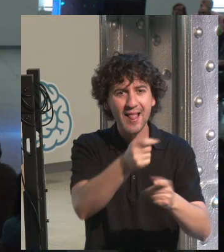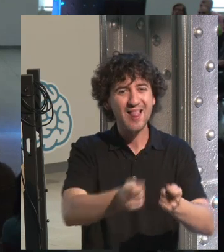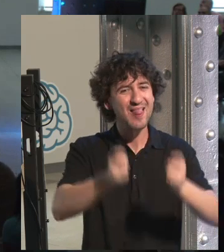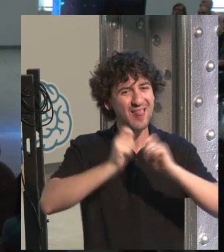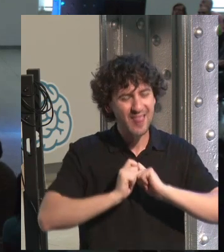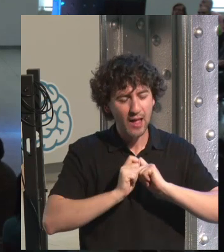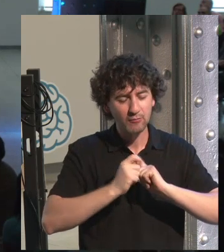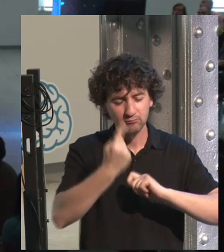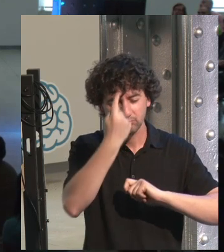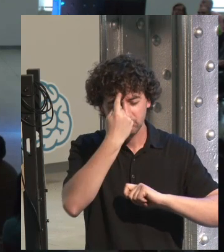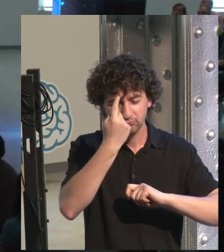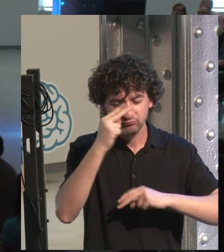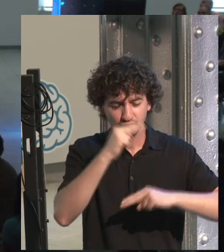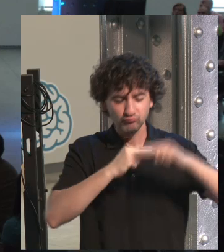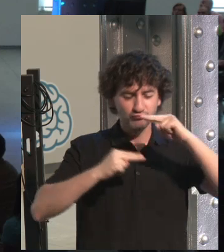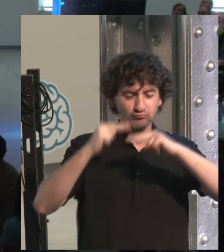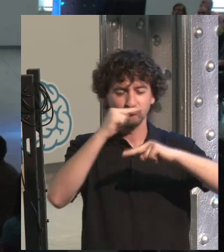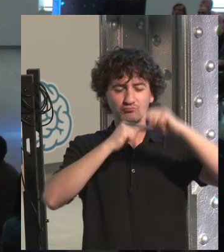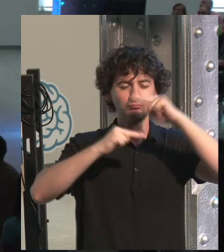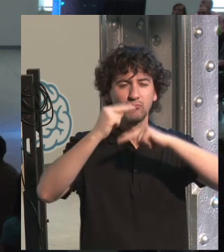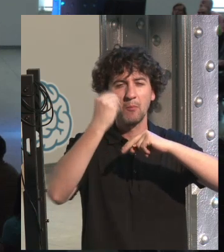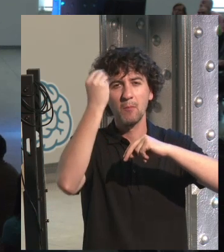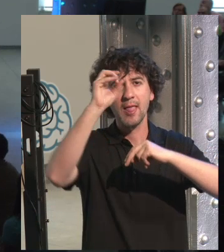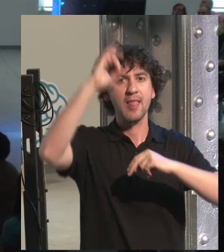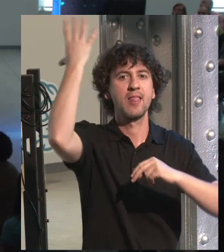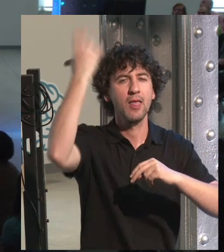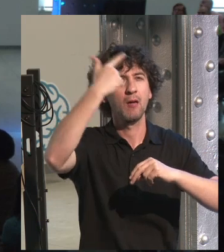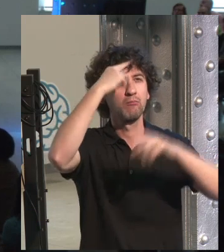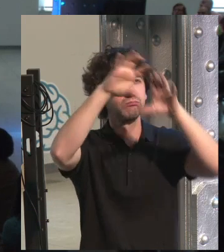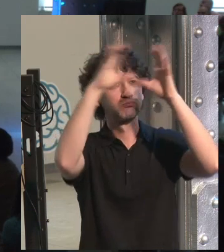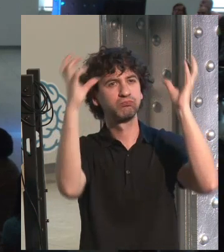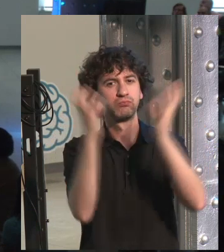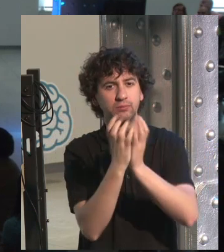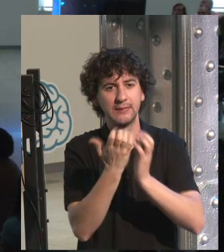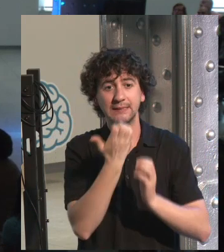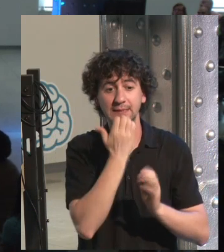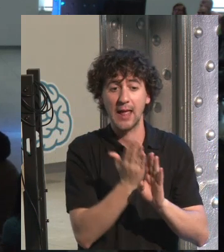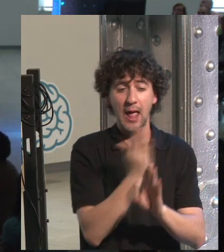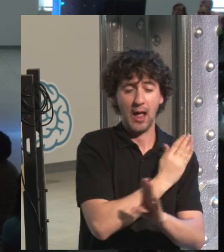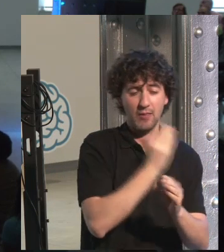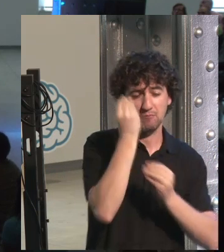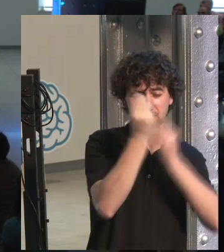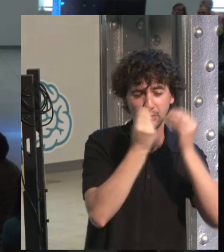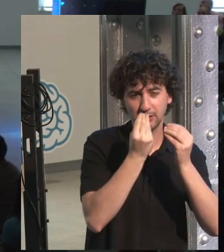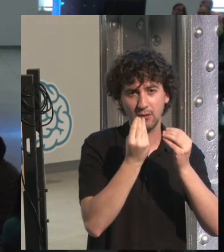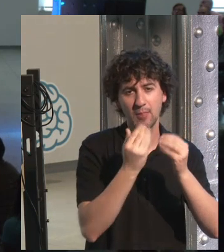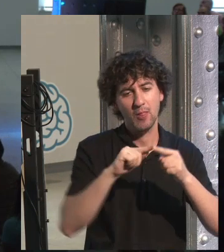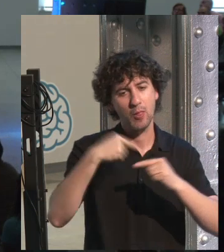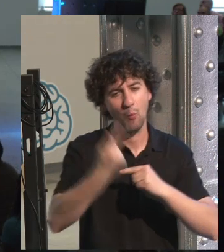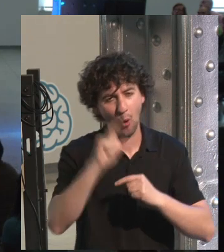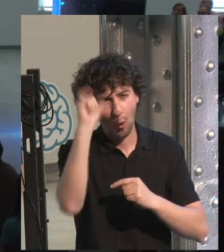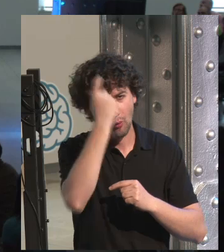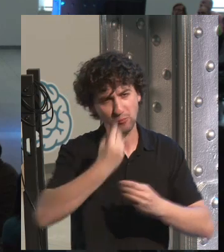vital for the child to construct these abstracts and these ideas without good